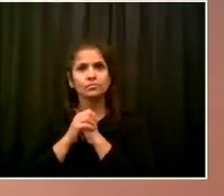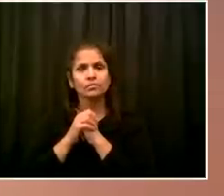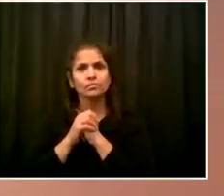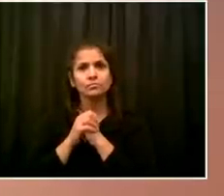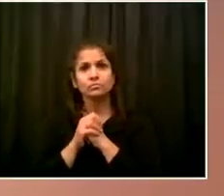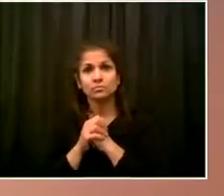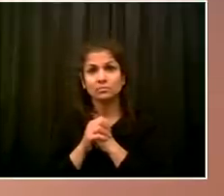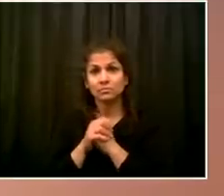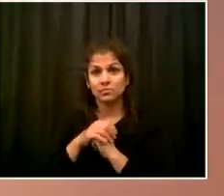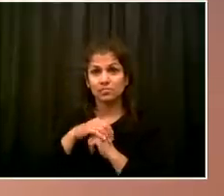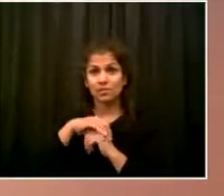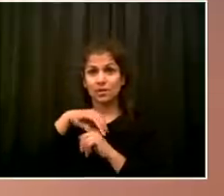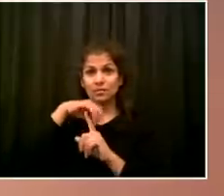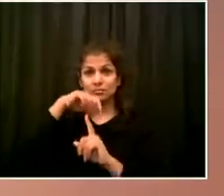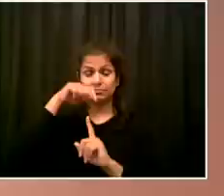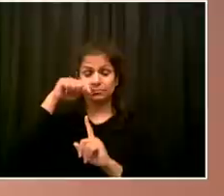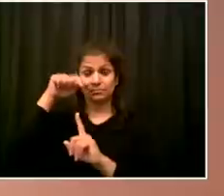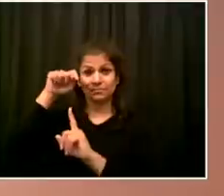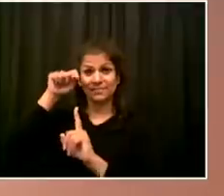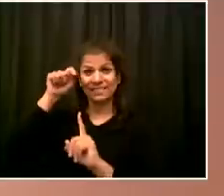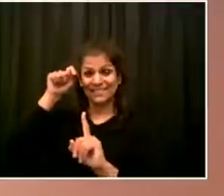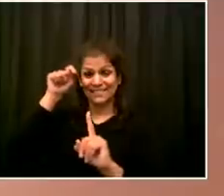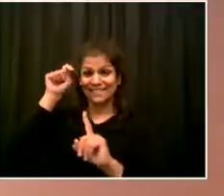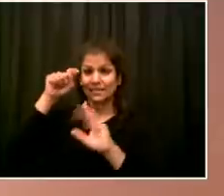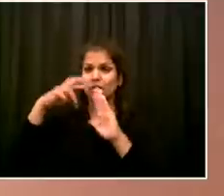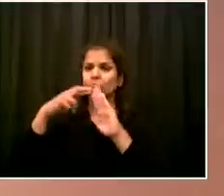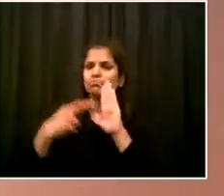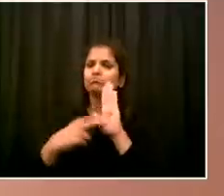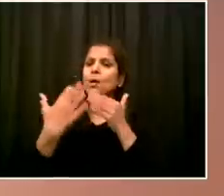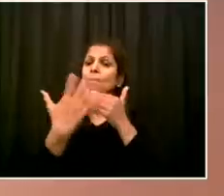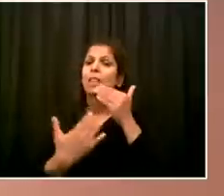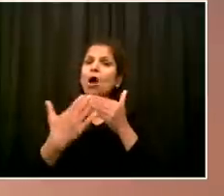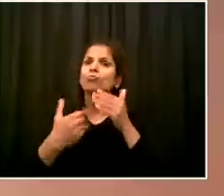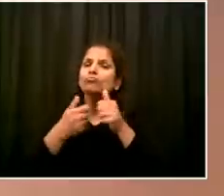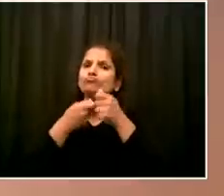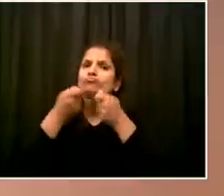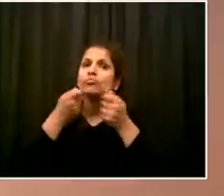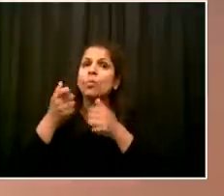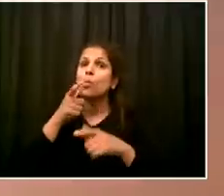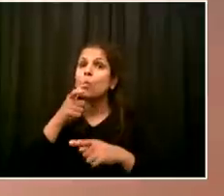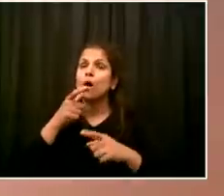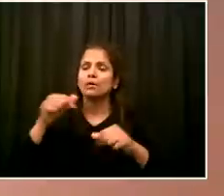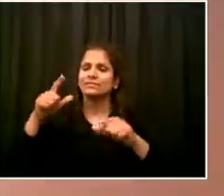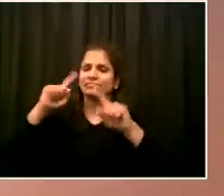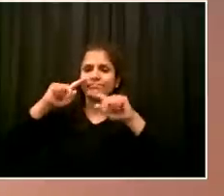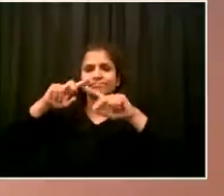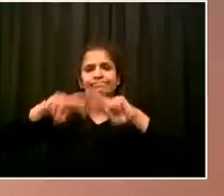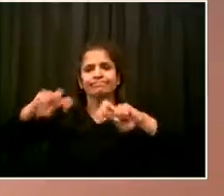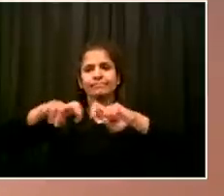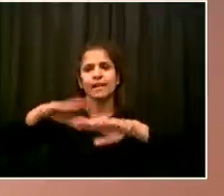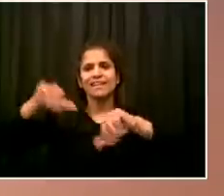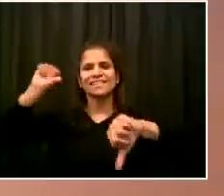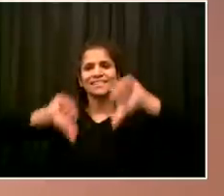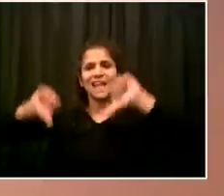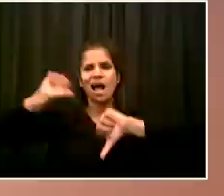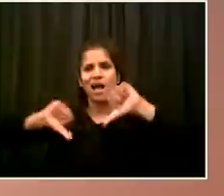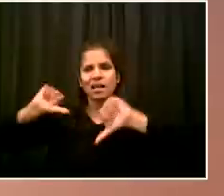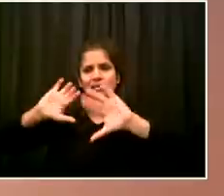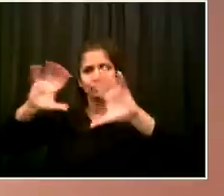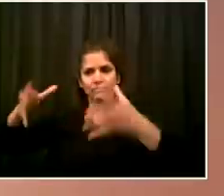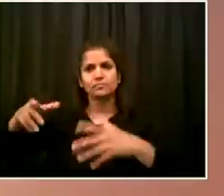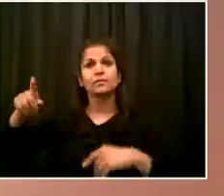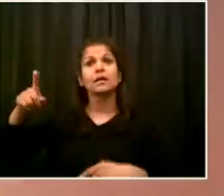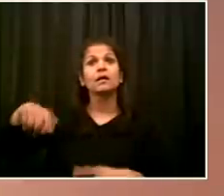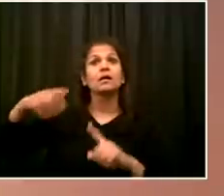2016, Commissioner Bassett at that time issued a public statement specifically calling on the FDA, I think in alliance with other city agencies to